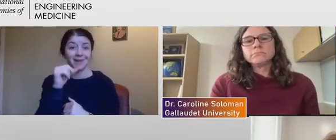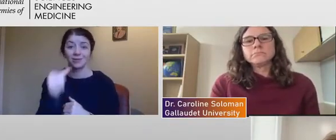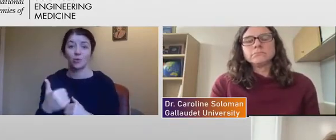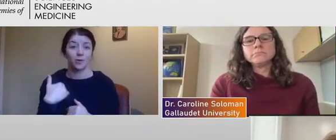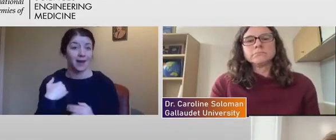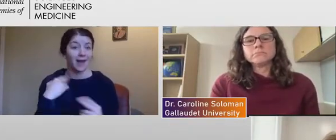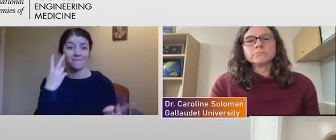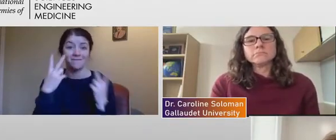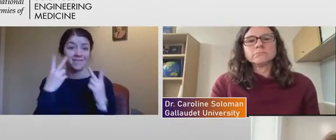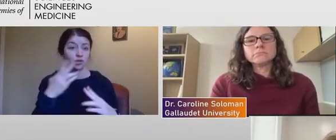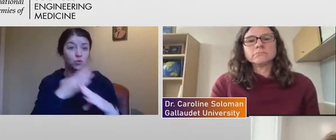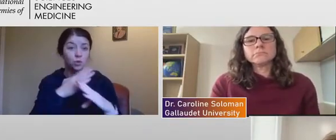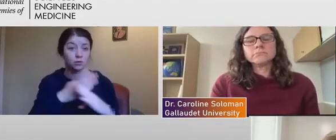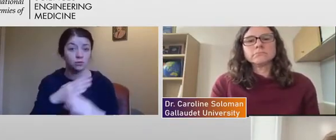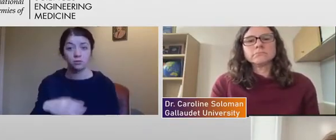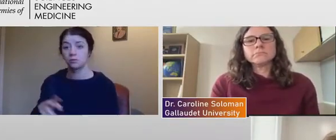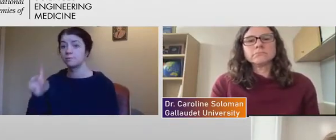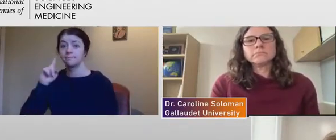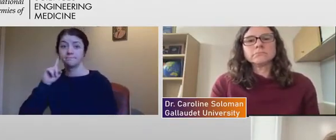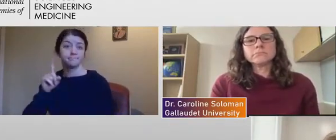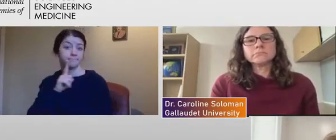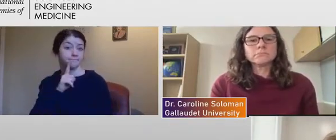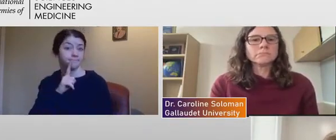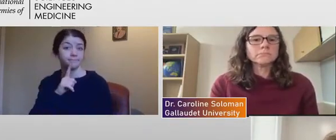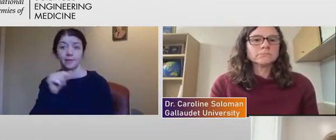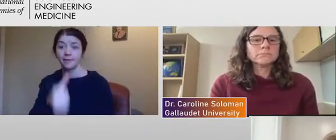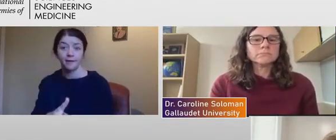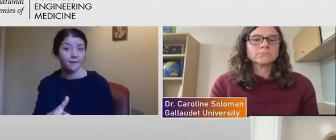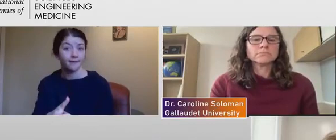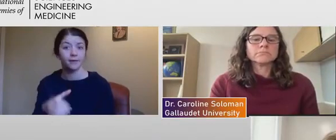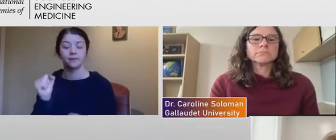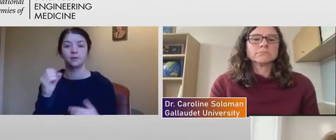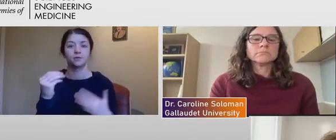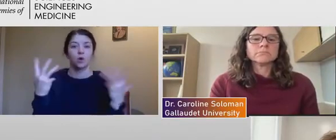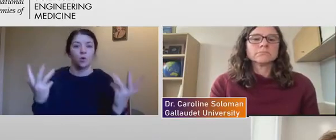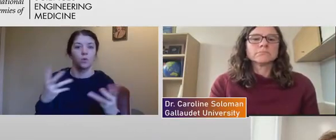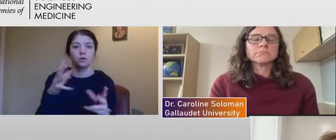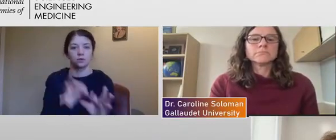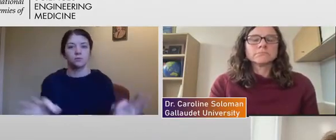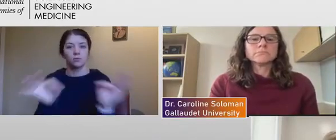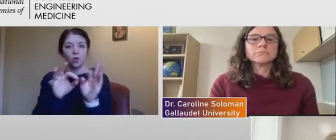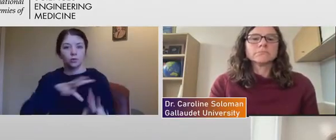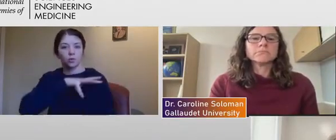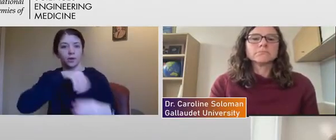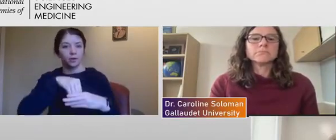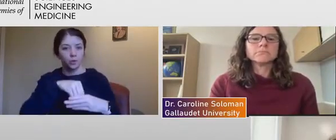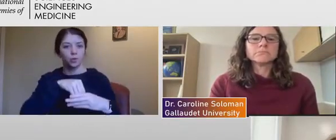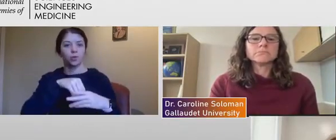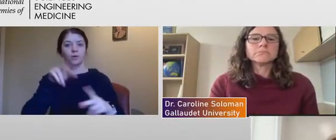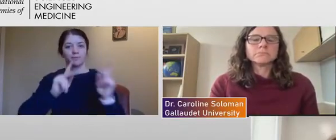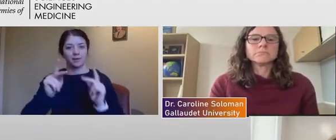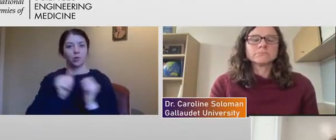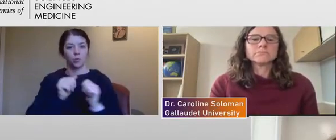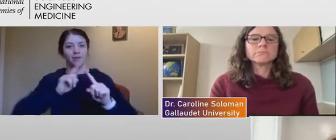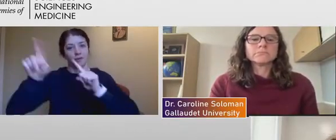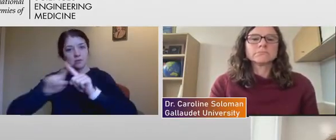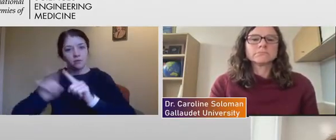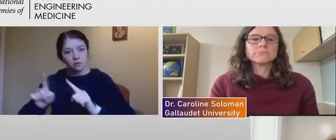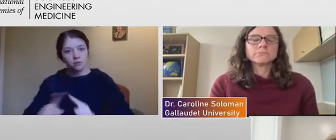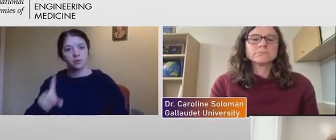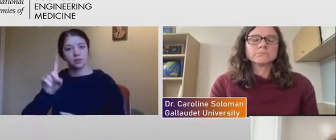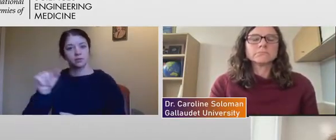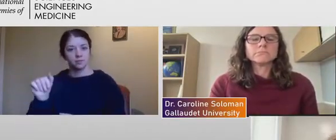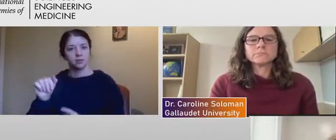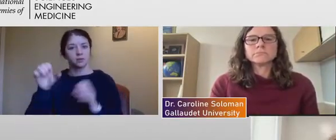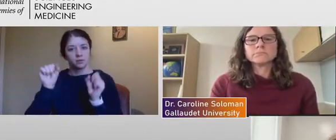or hearing impairment. Um, and so it's important to include, um, people with, um, other disabilities that can